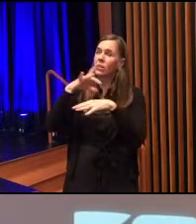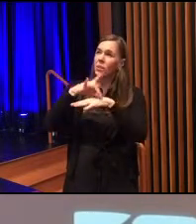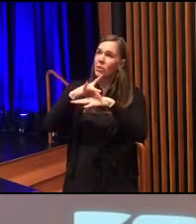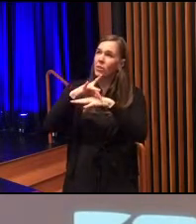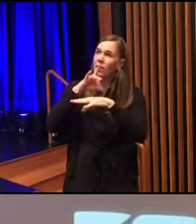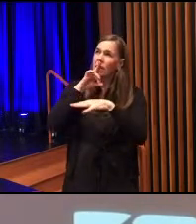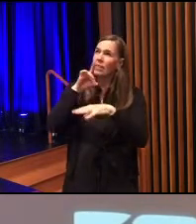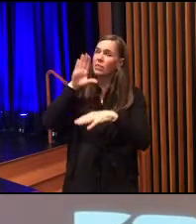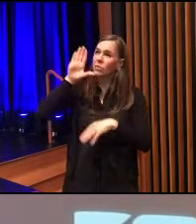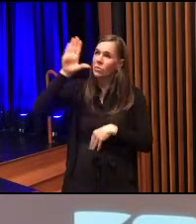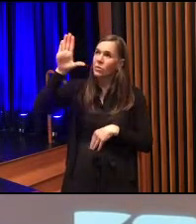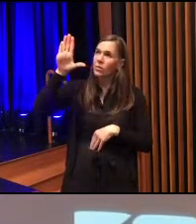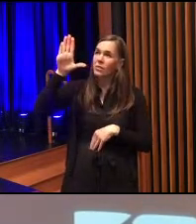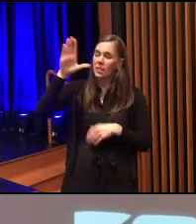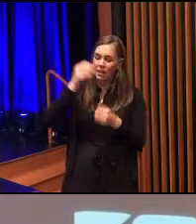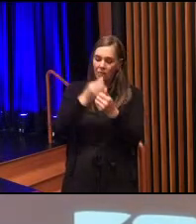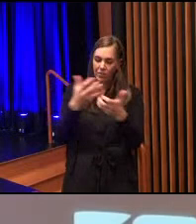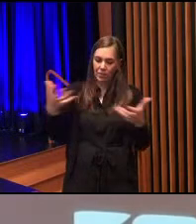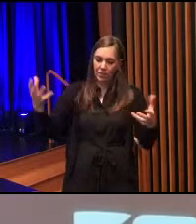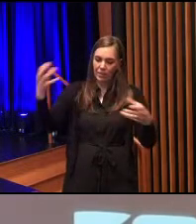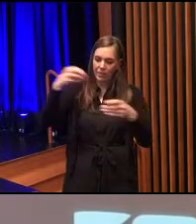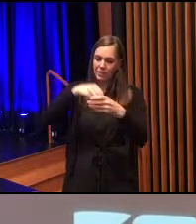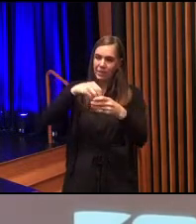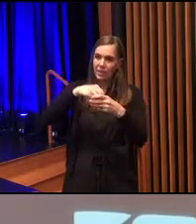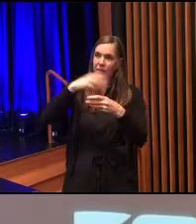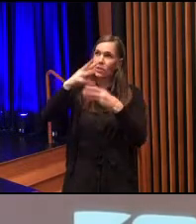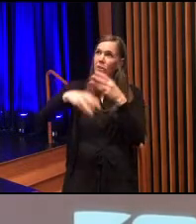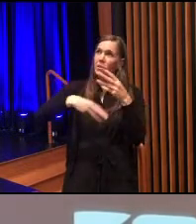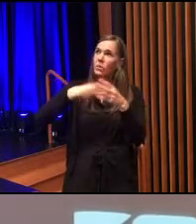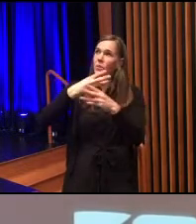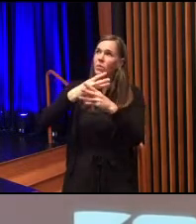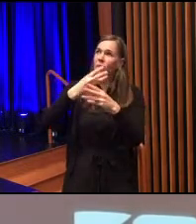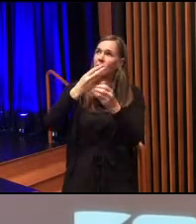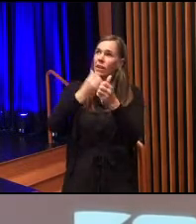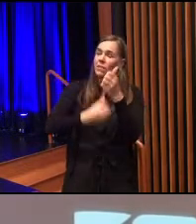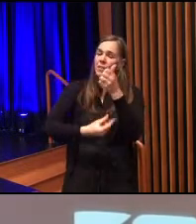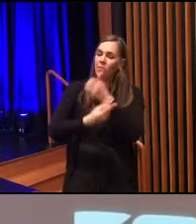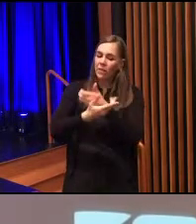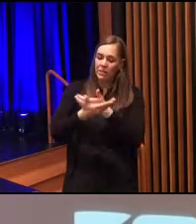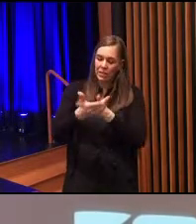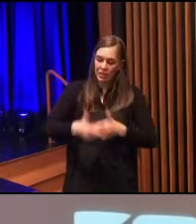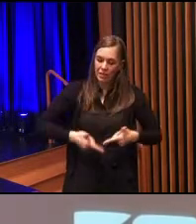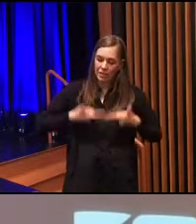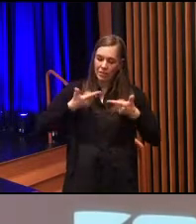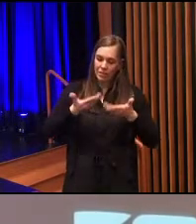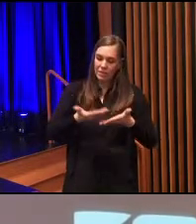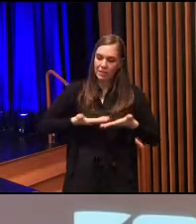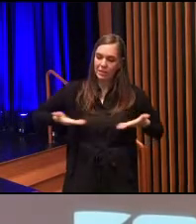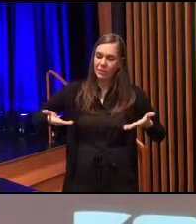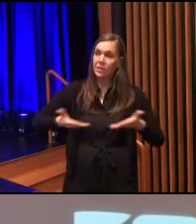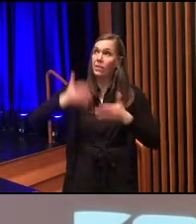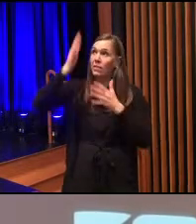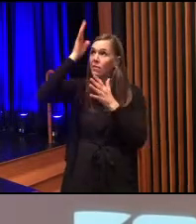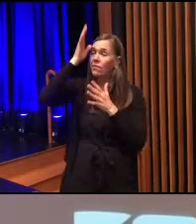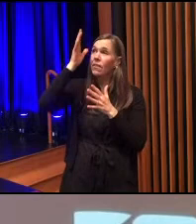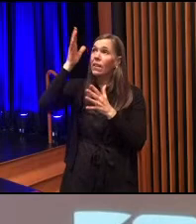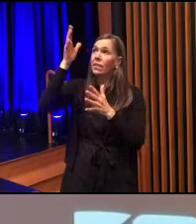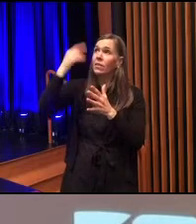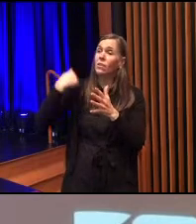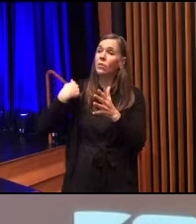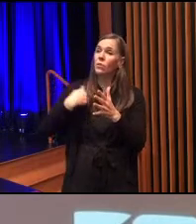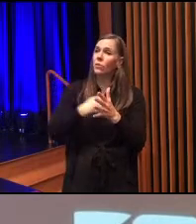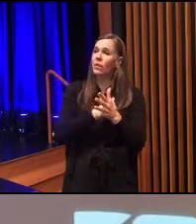Fullness thereof. The world and they that dwell therein. So, Father, we